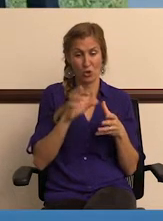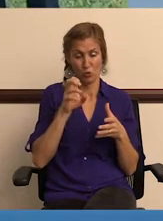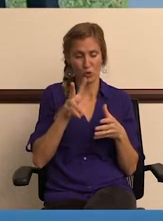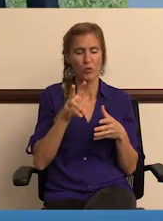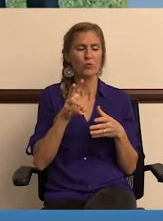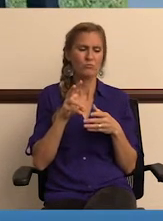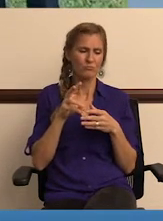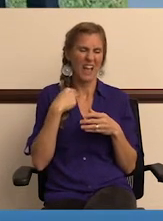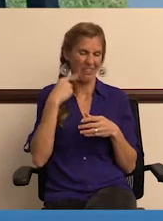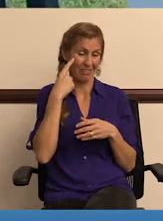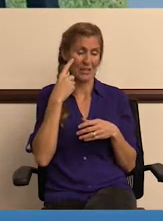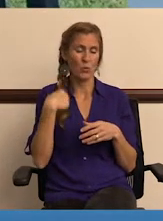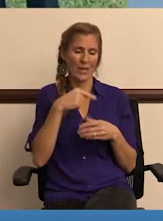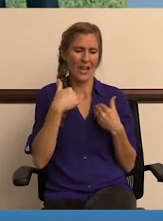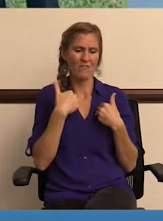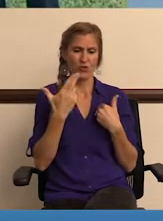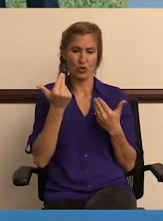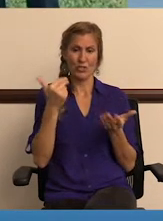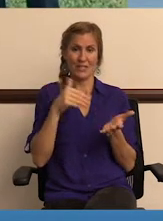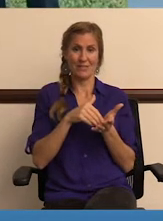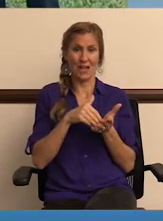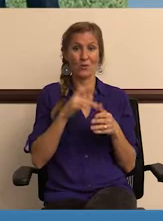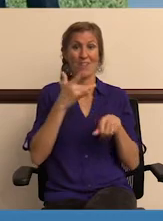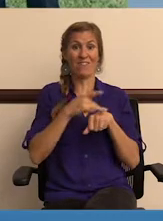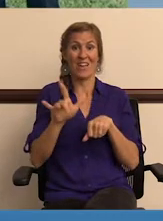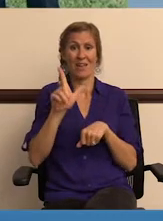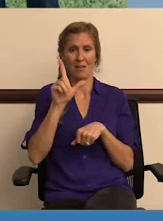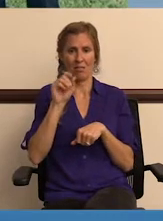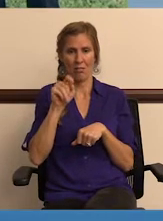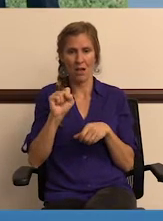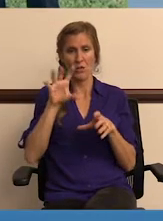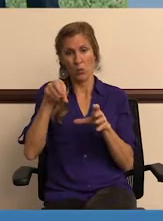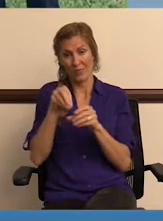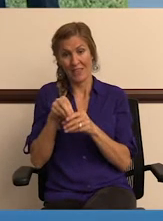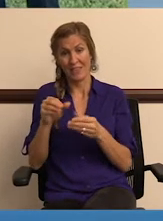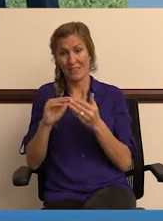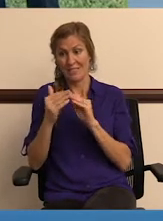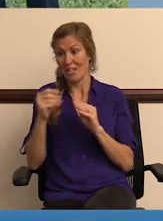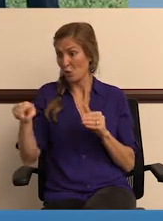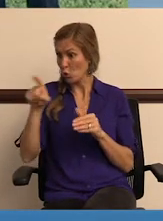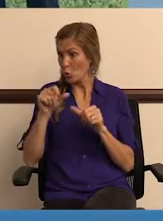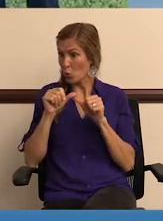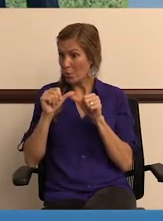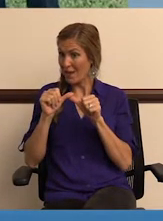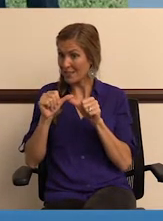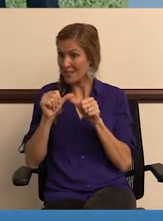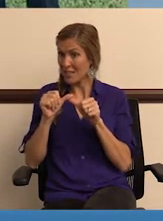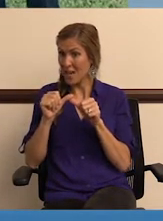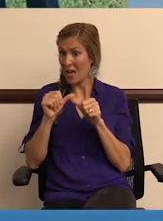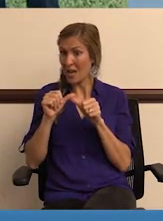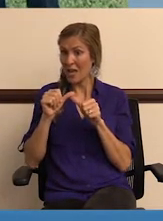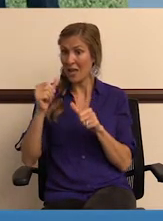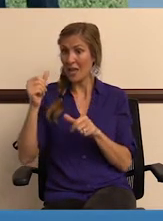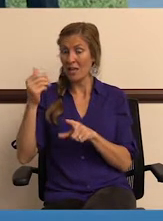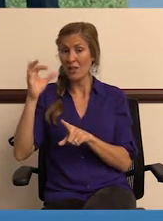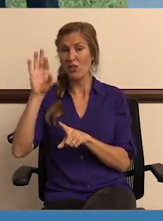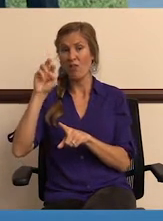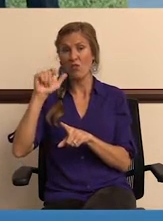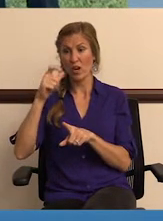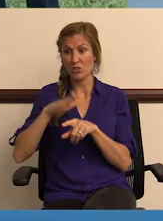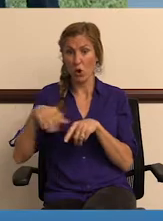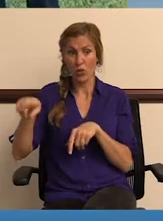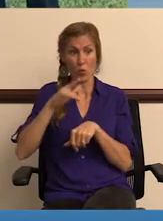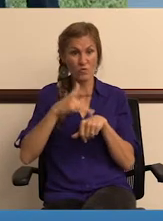crews, I think. So, you know, we have 13,000 vacant lots within the city, and these guys maintain the swale